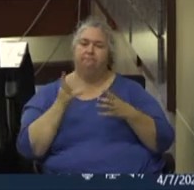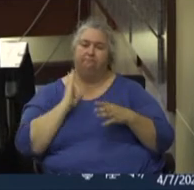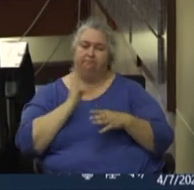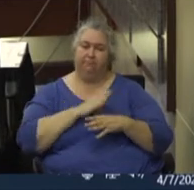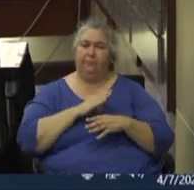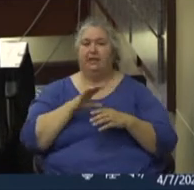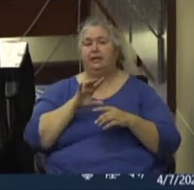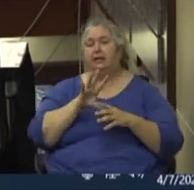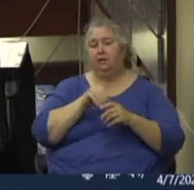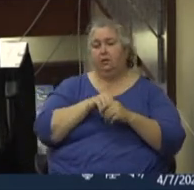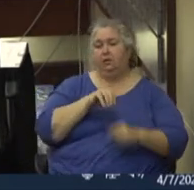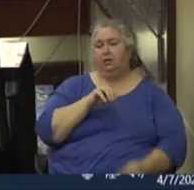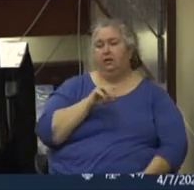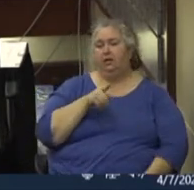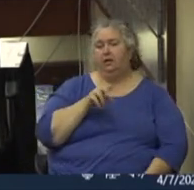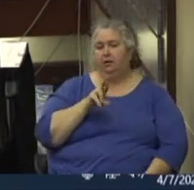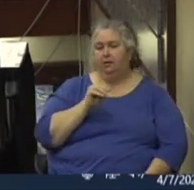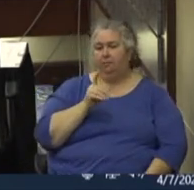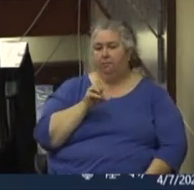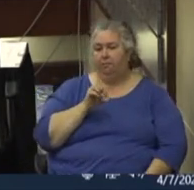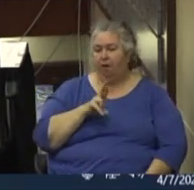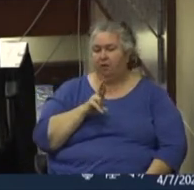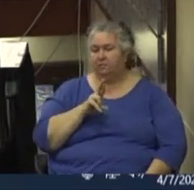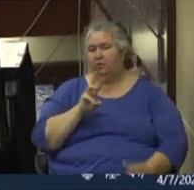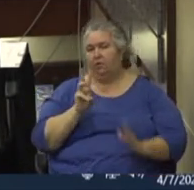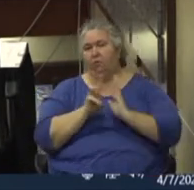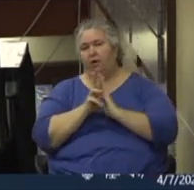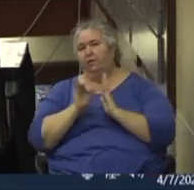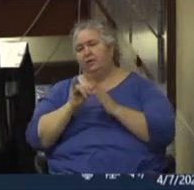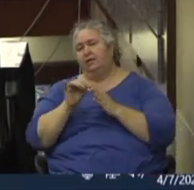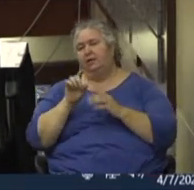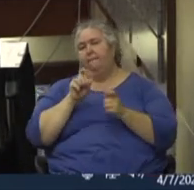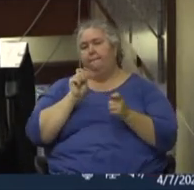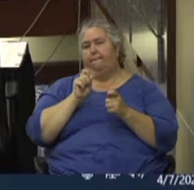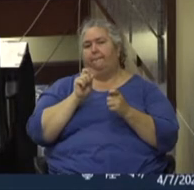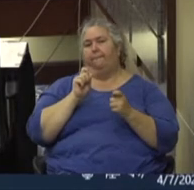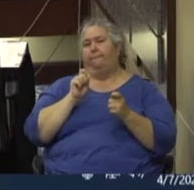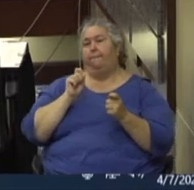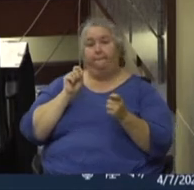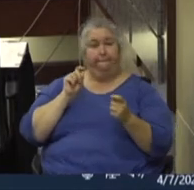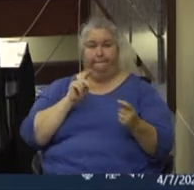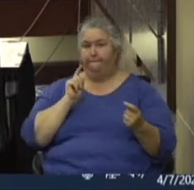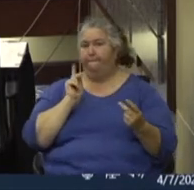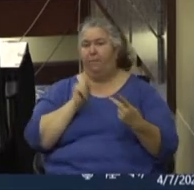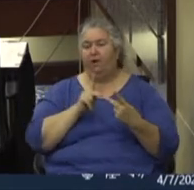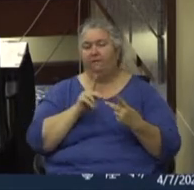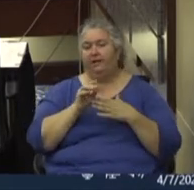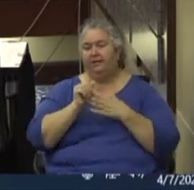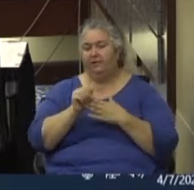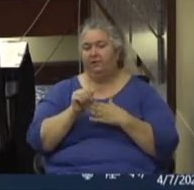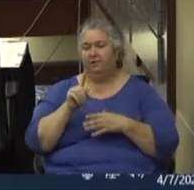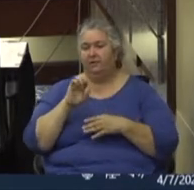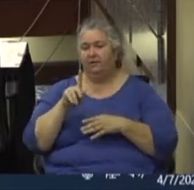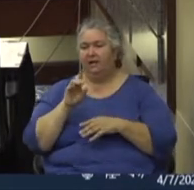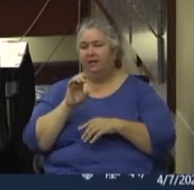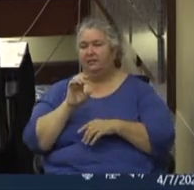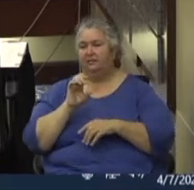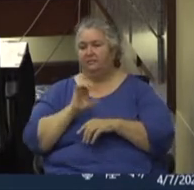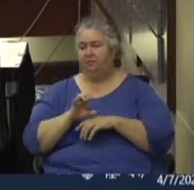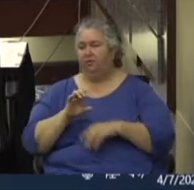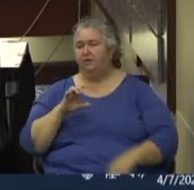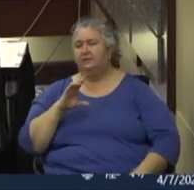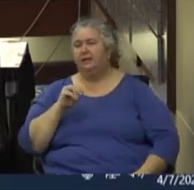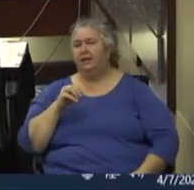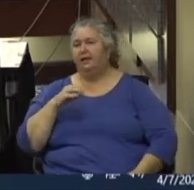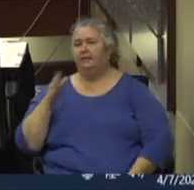our local collective impact initiative, making her the perfect leader of this task force. Her co-leader is Susie Painter March, who